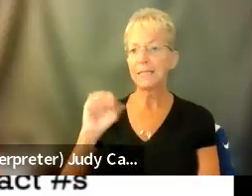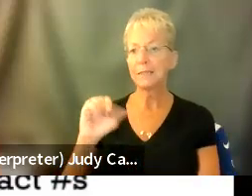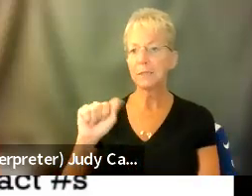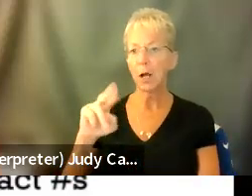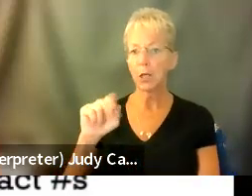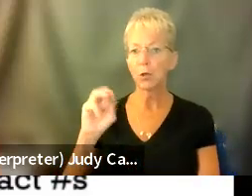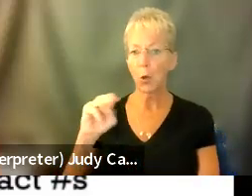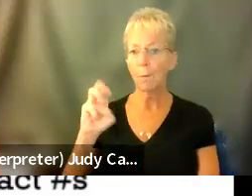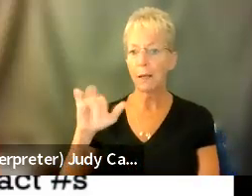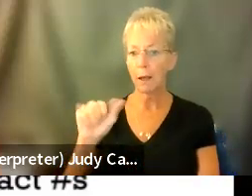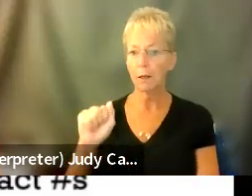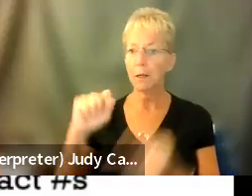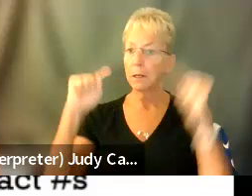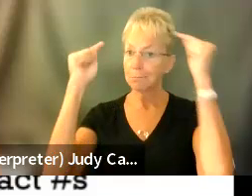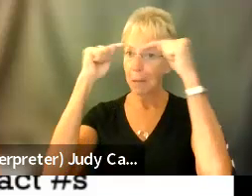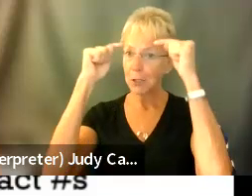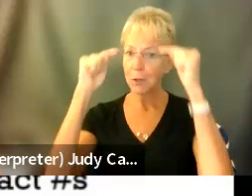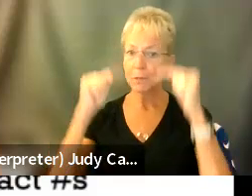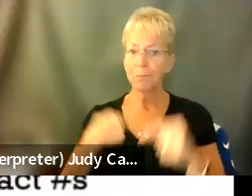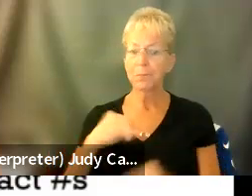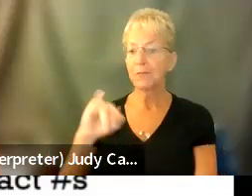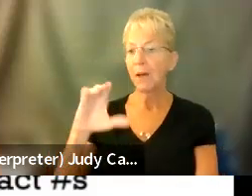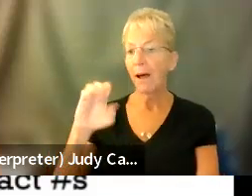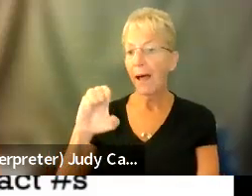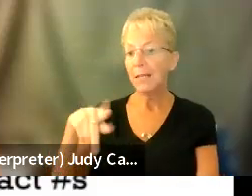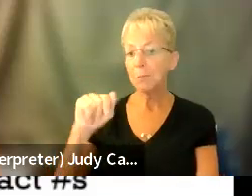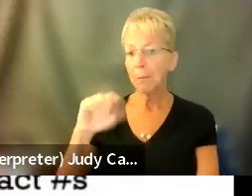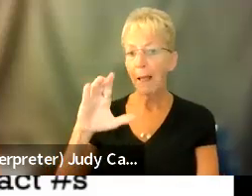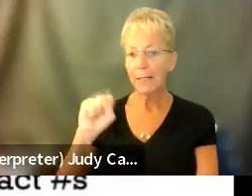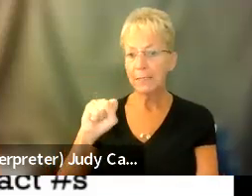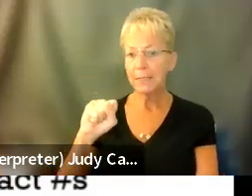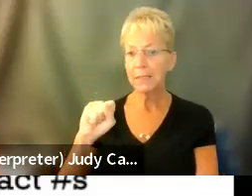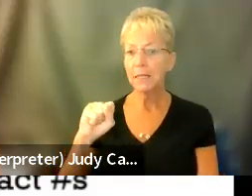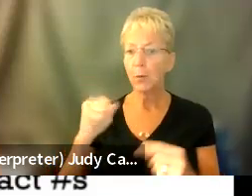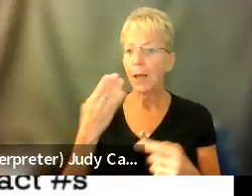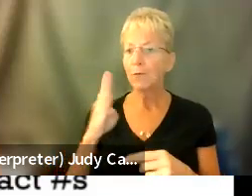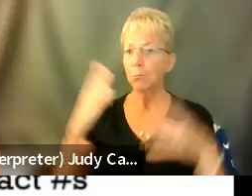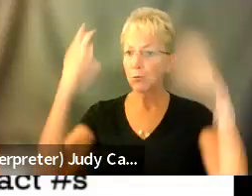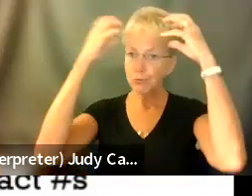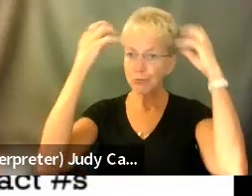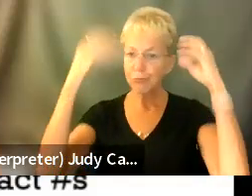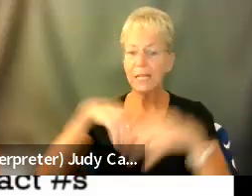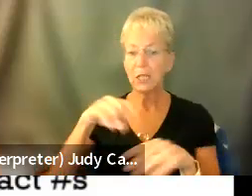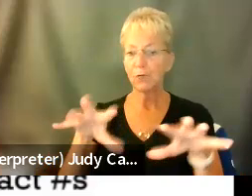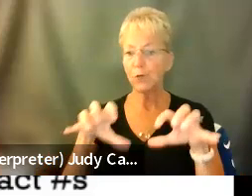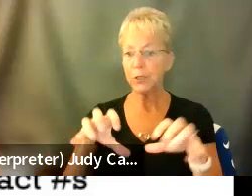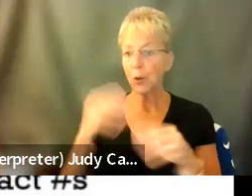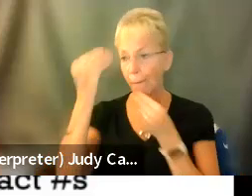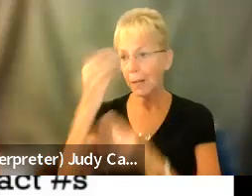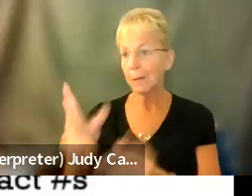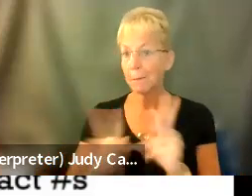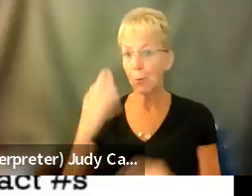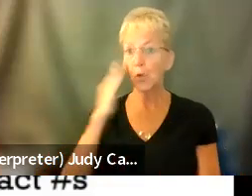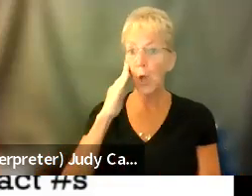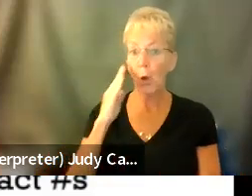migraine. I have ice hats. They look like little blue smurf hats, and we keep them in the freezer. So letting people know